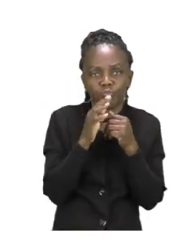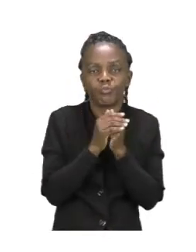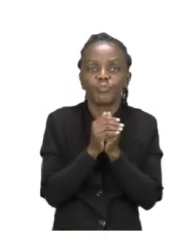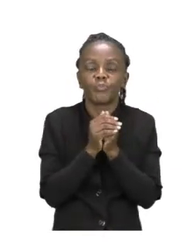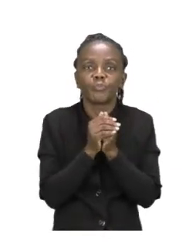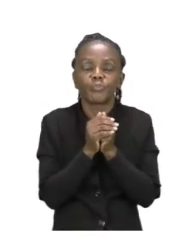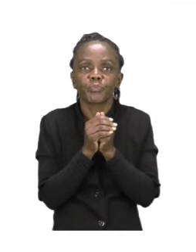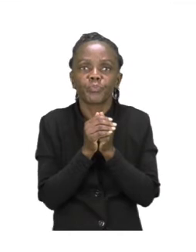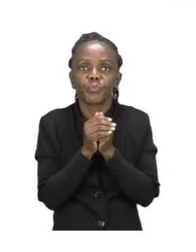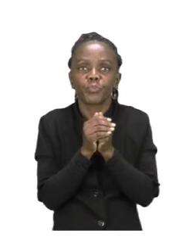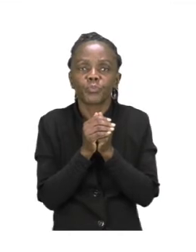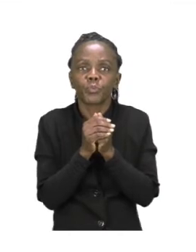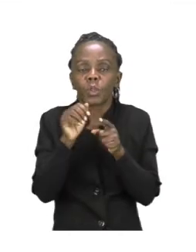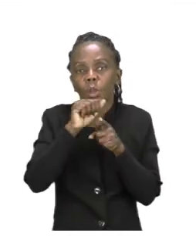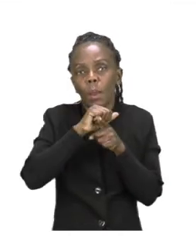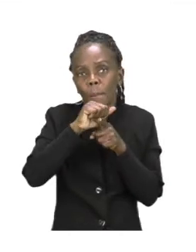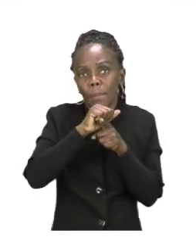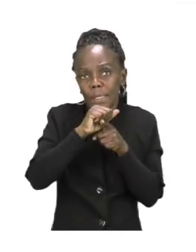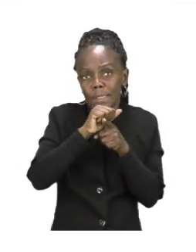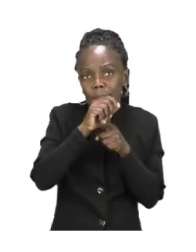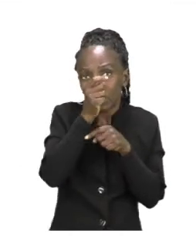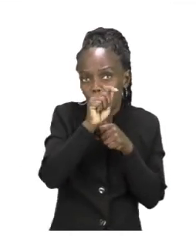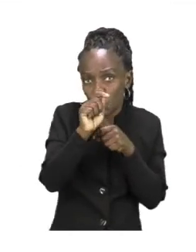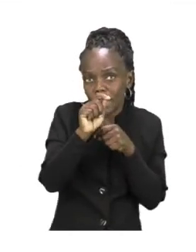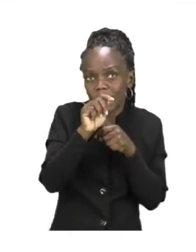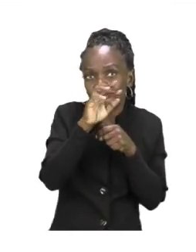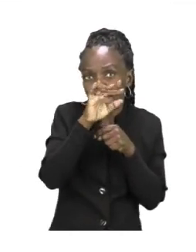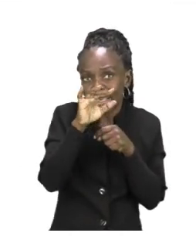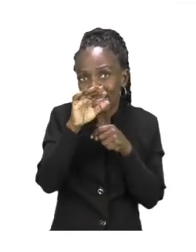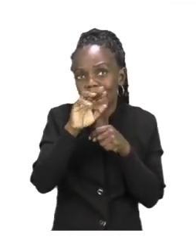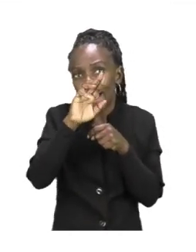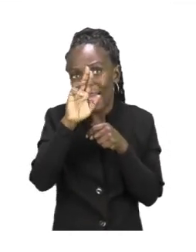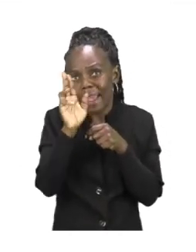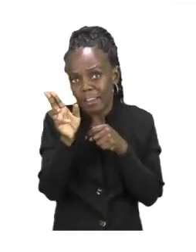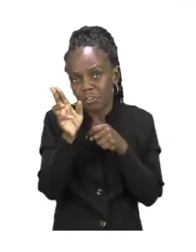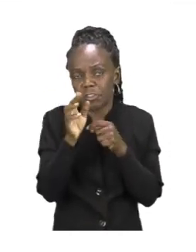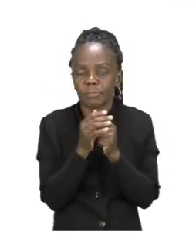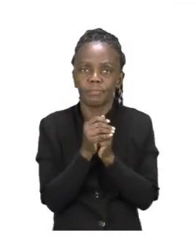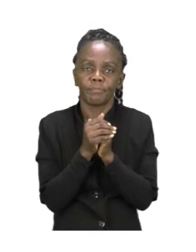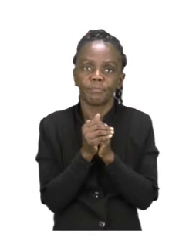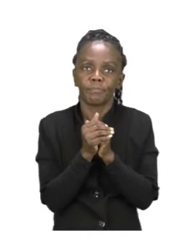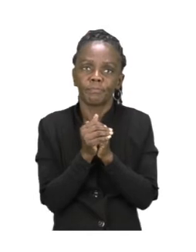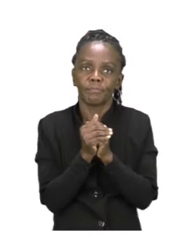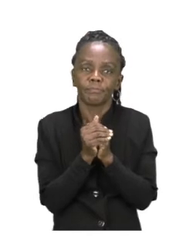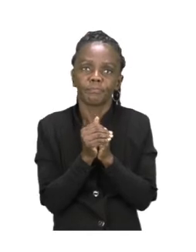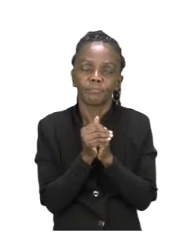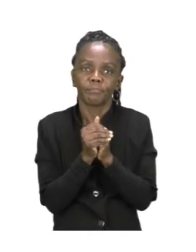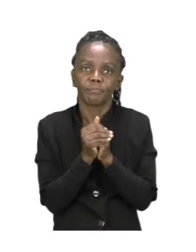are going to practice writing the letter H. Let's take a look at the board.